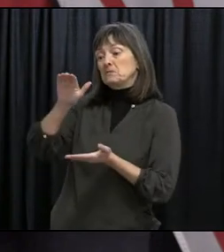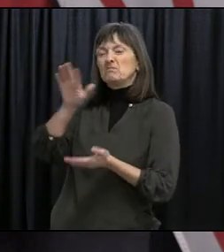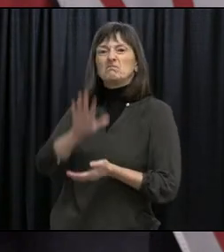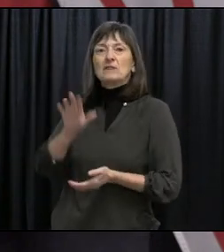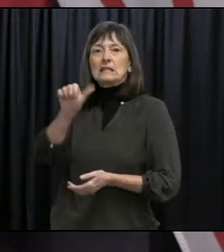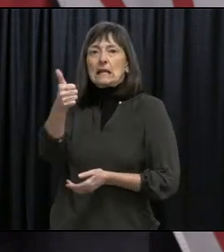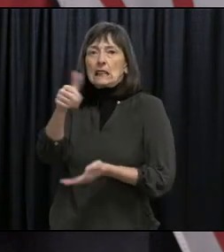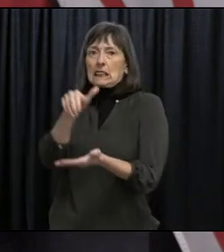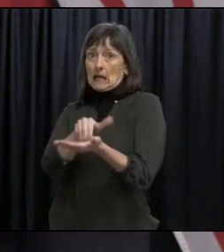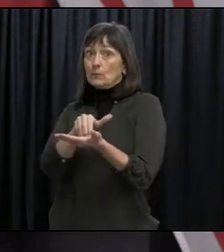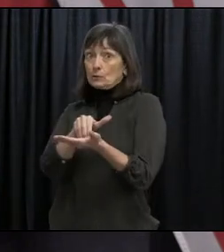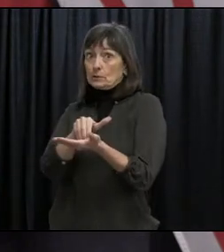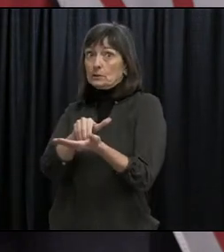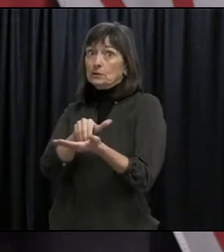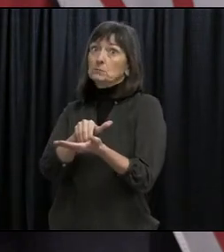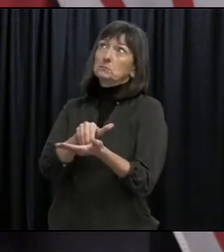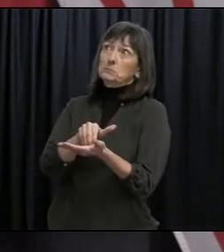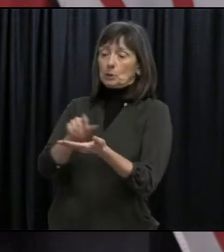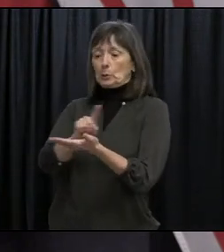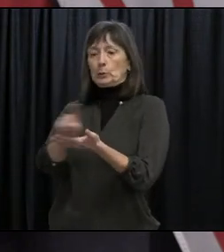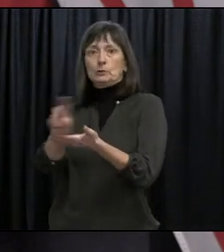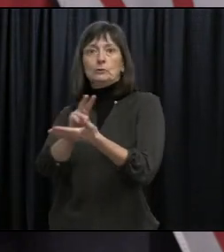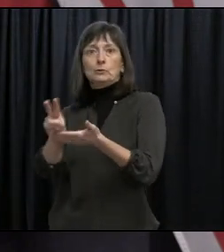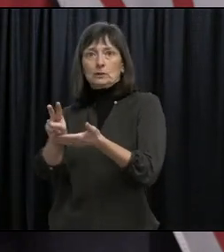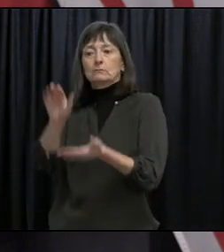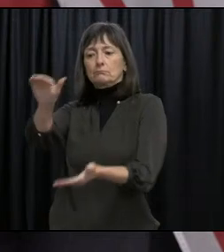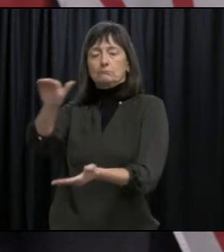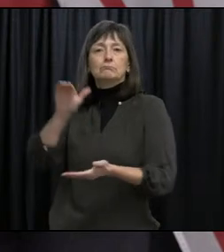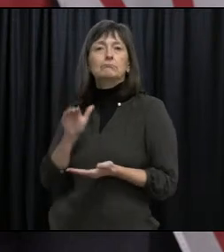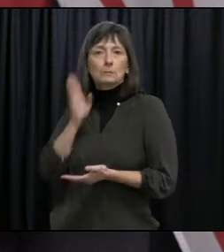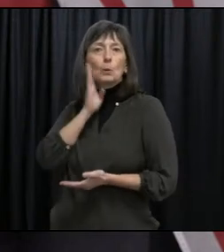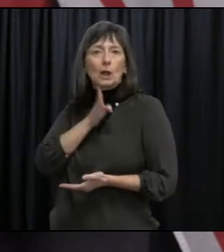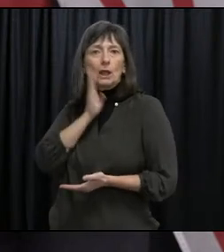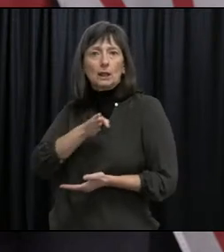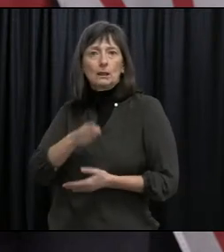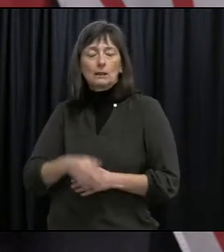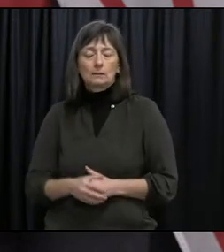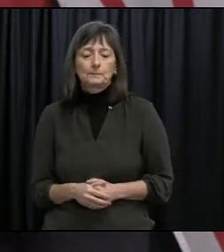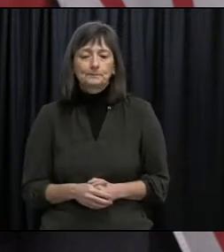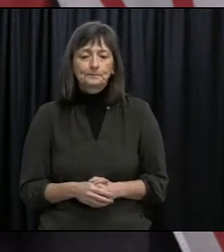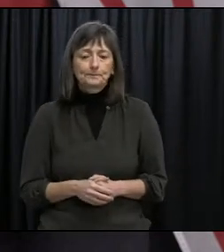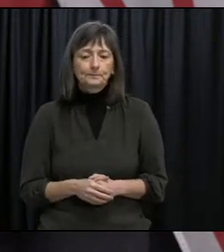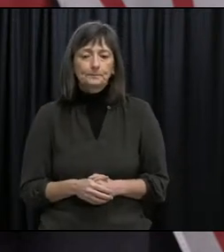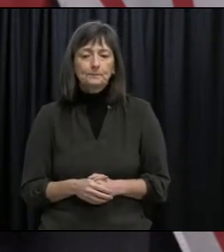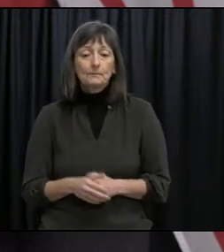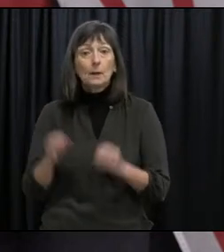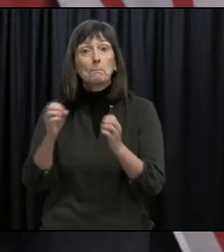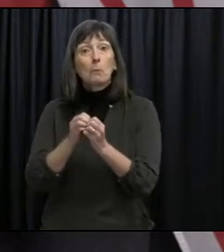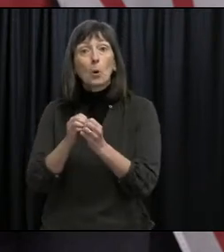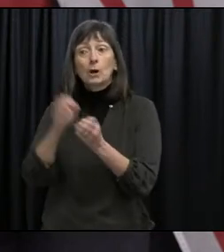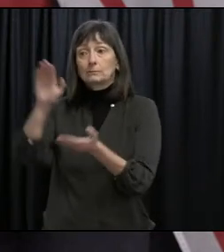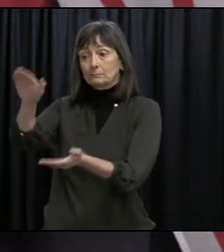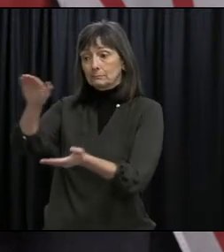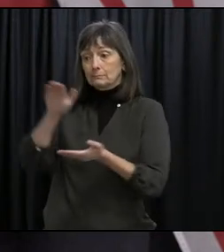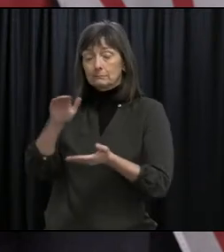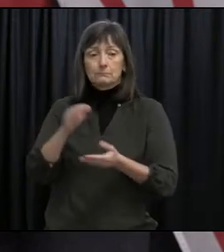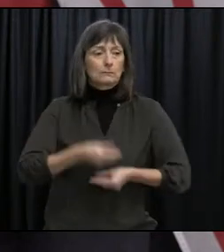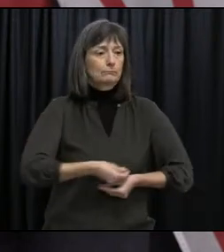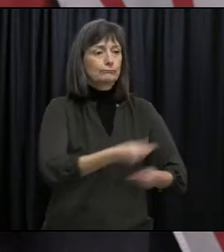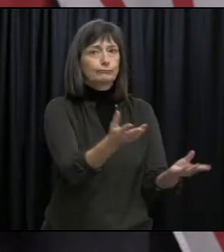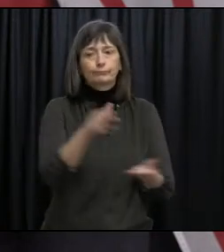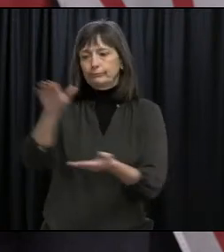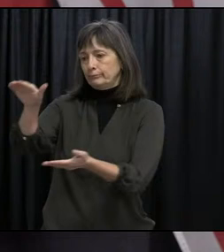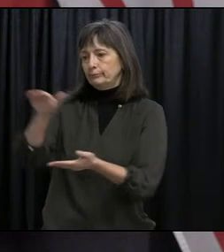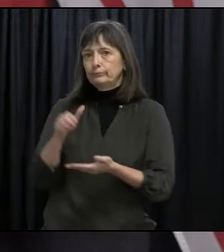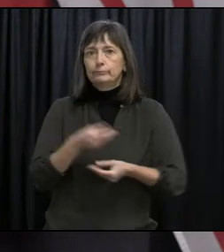devices within the next week or two. As more shipments come in, we will continue to distribute